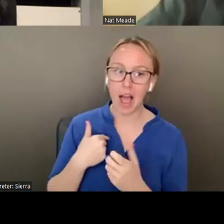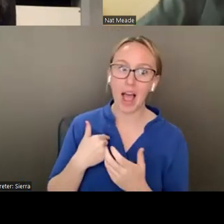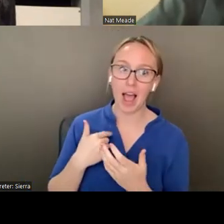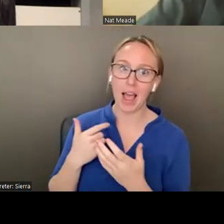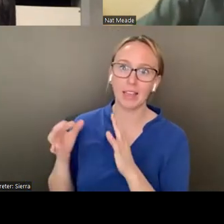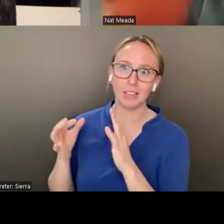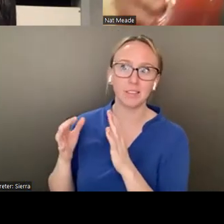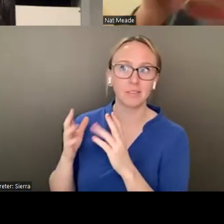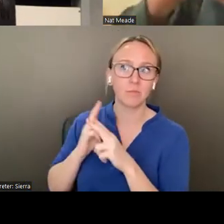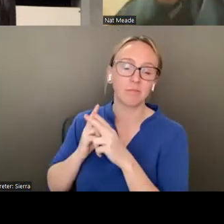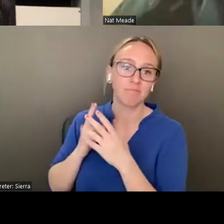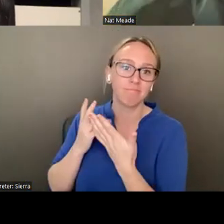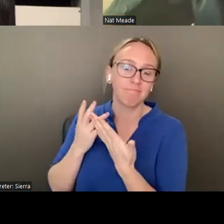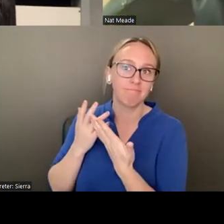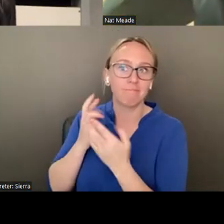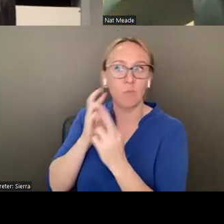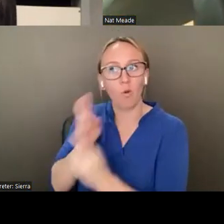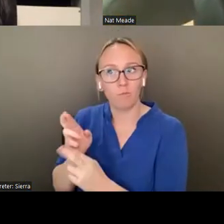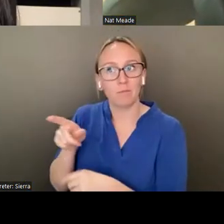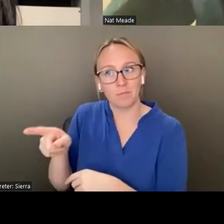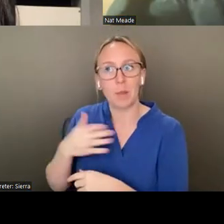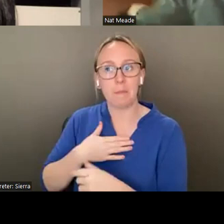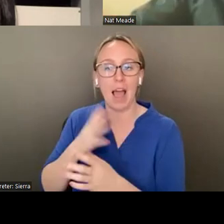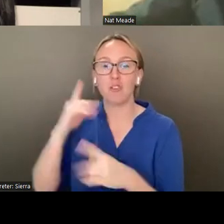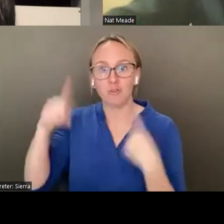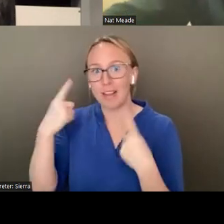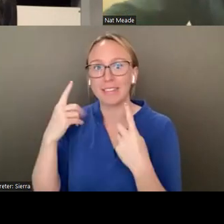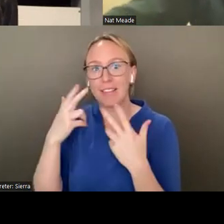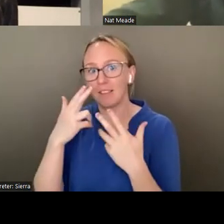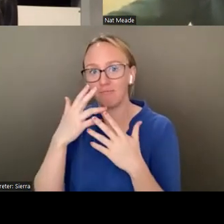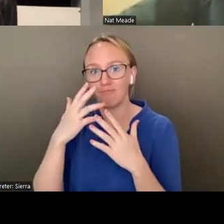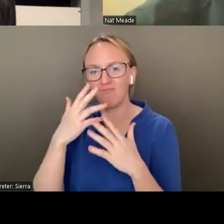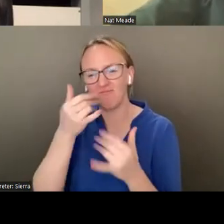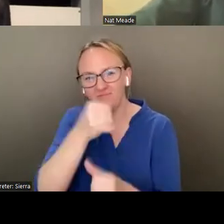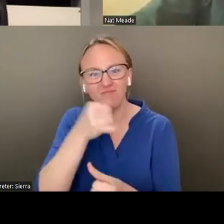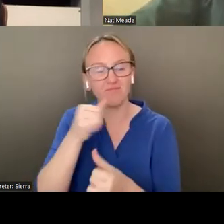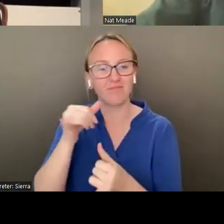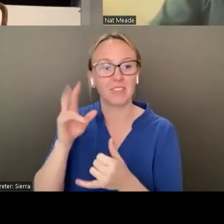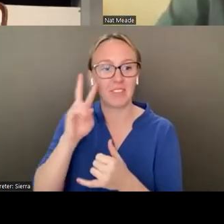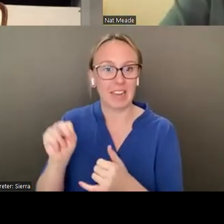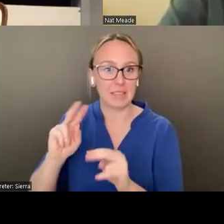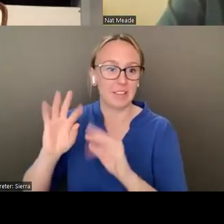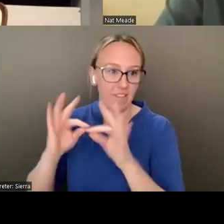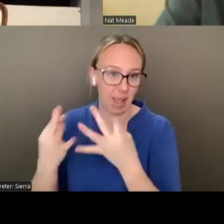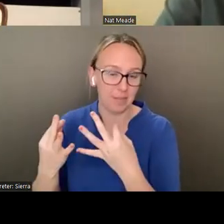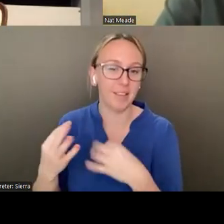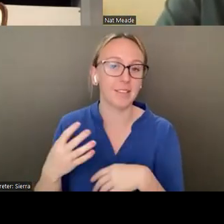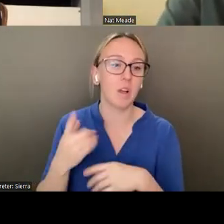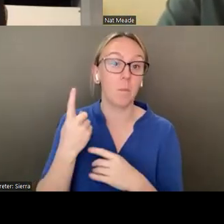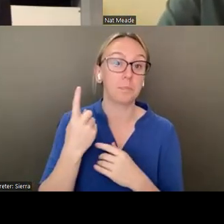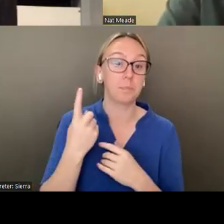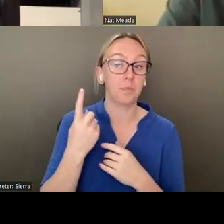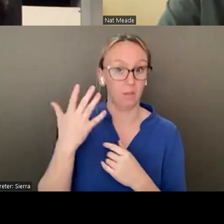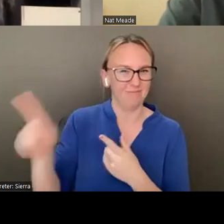family for my creative education. And one of my fondest memories is being forced to put on fashion shows where we